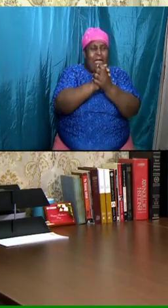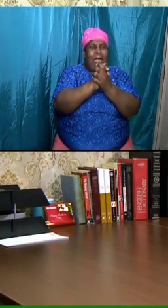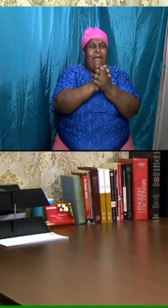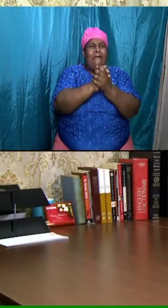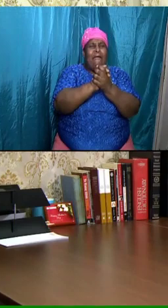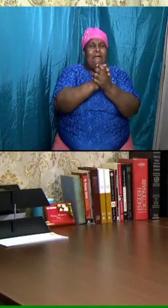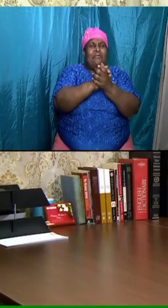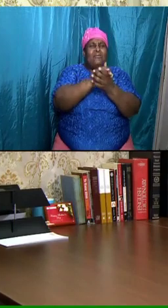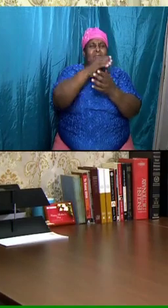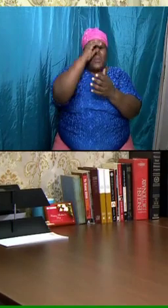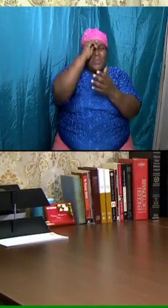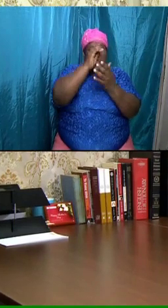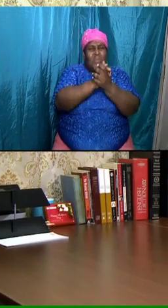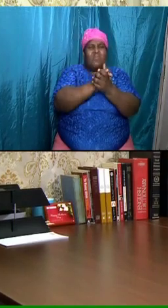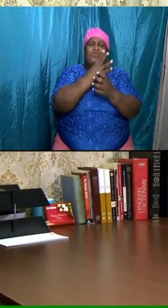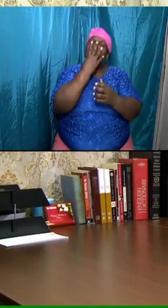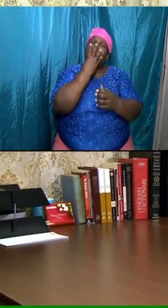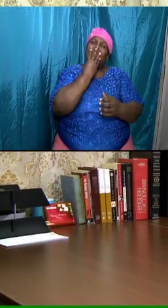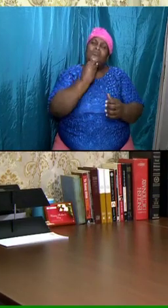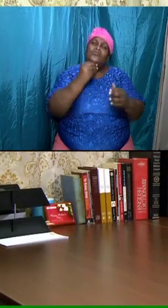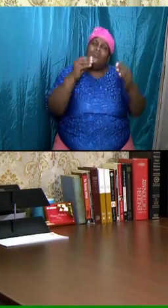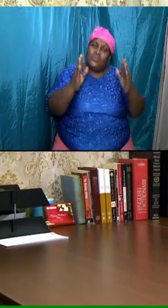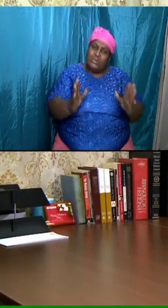in jewish custom did